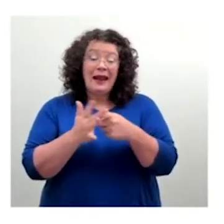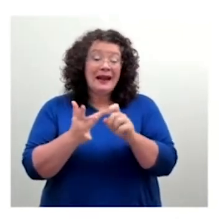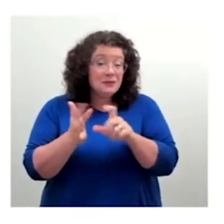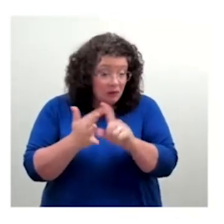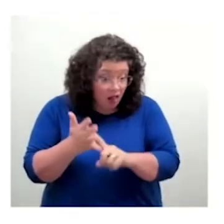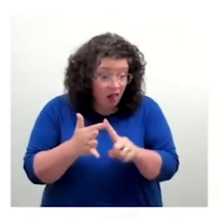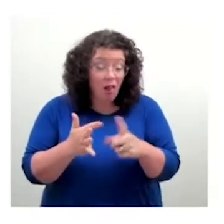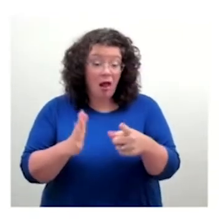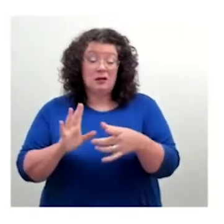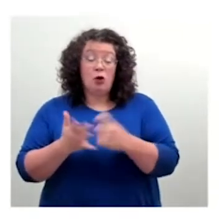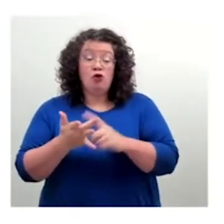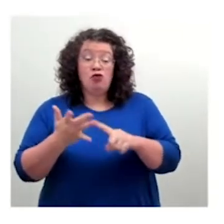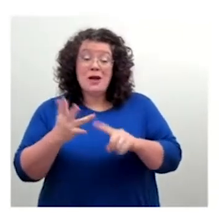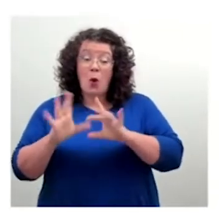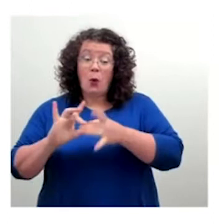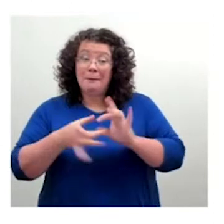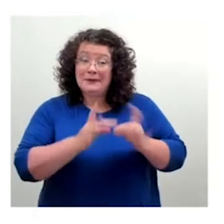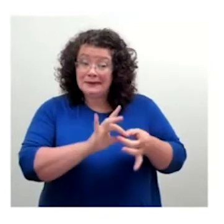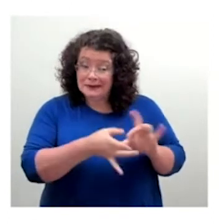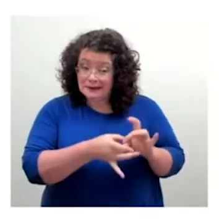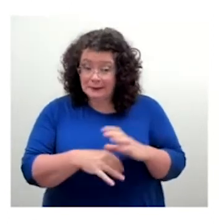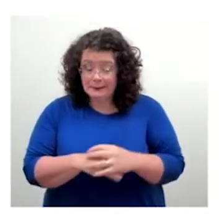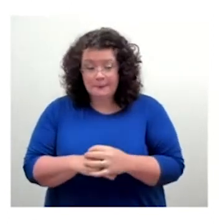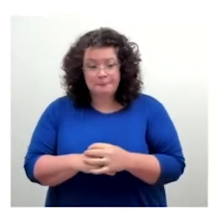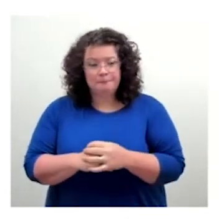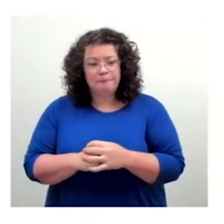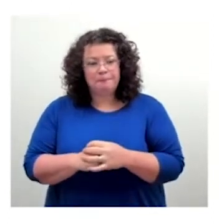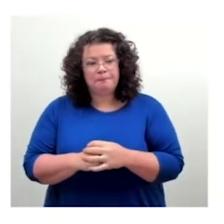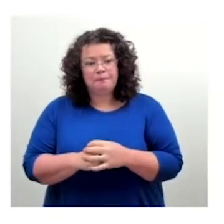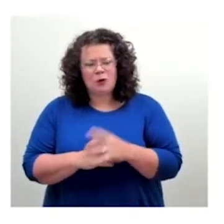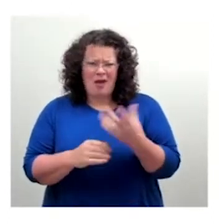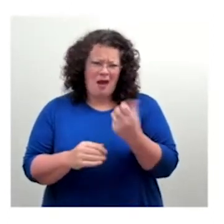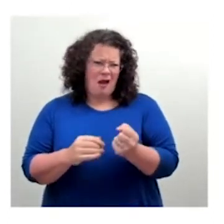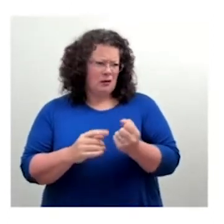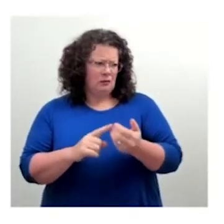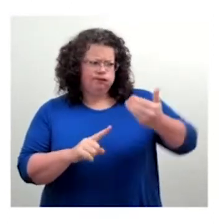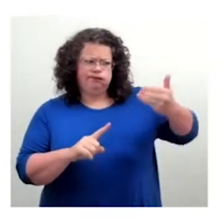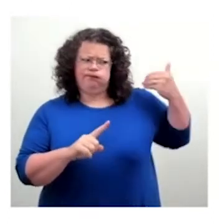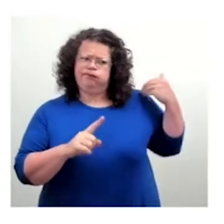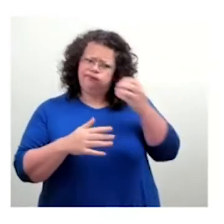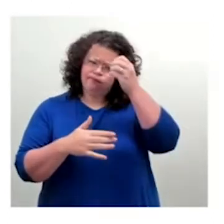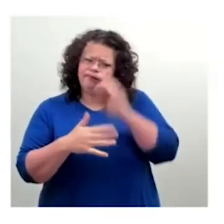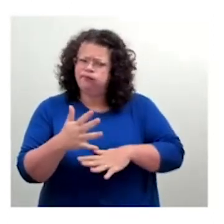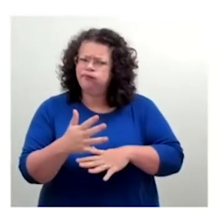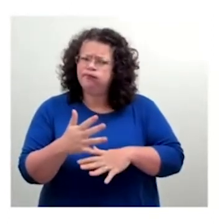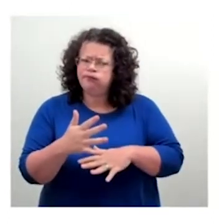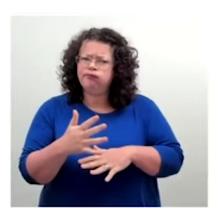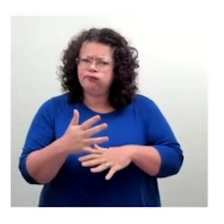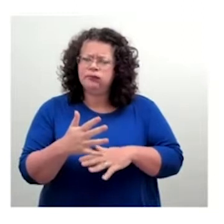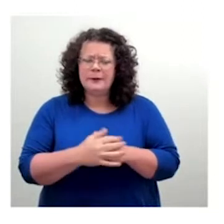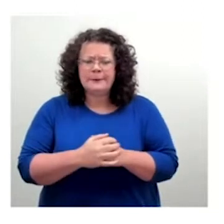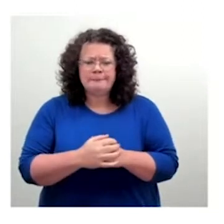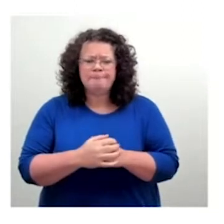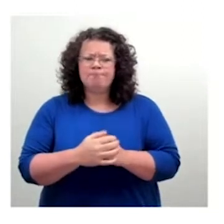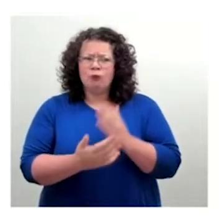So they had this great portfolio and really convinced our stakeholders that they were the guys for the job. So I took that group